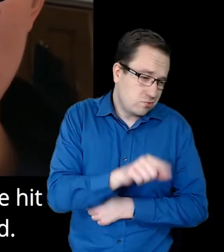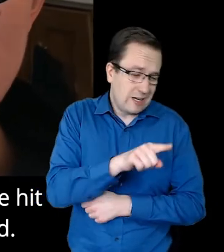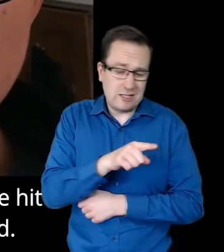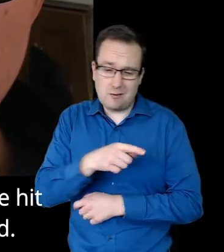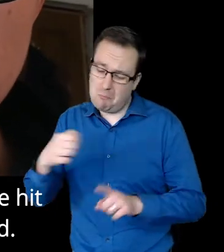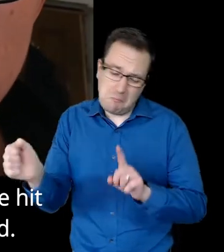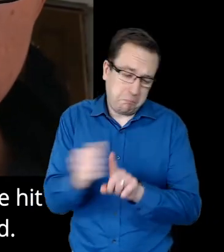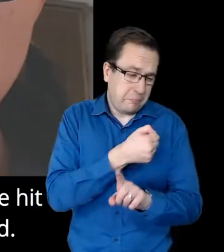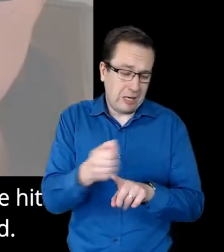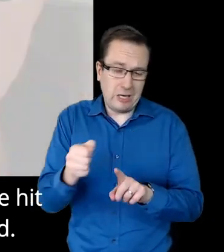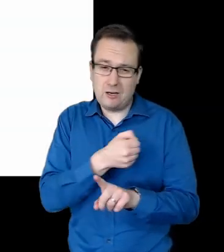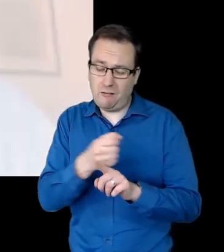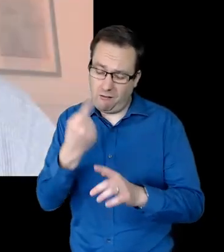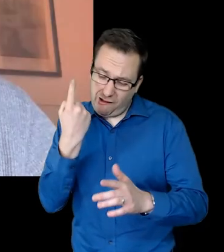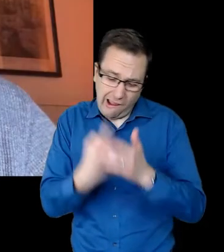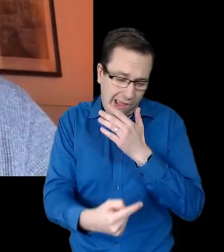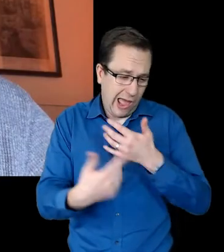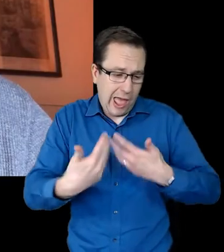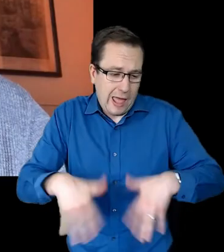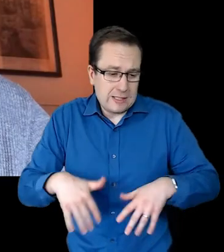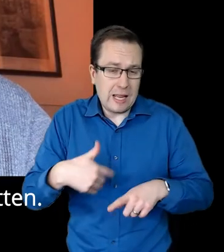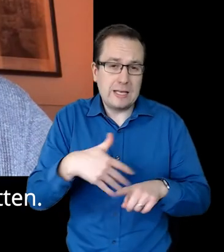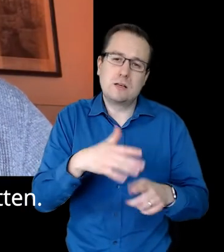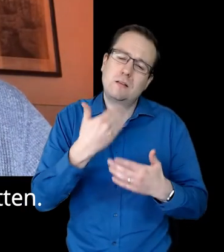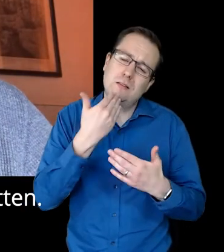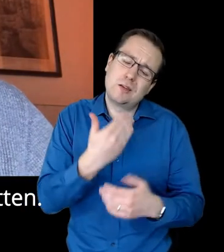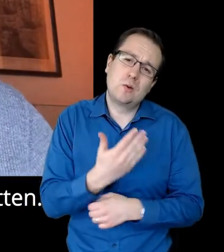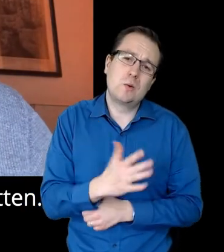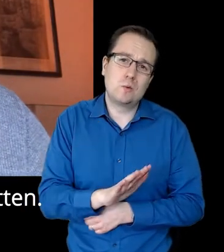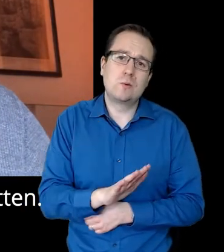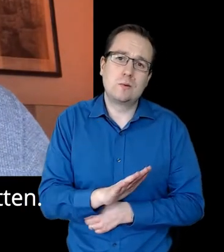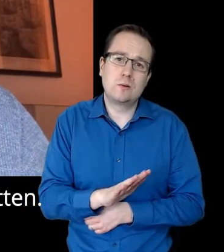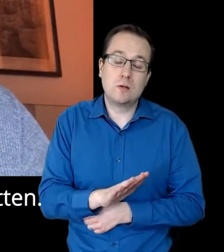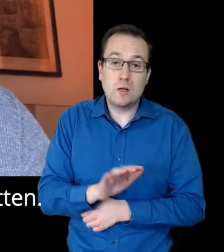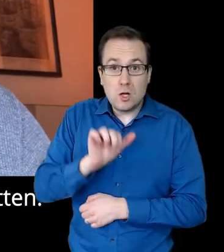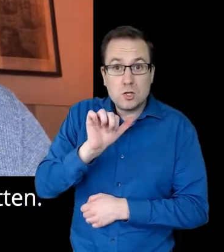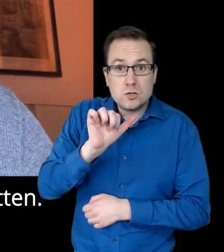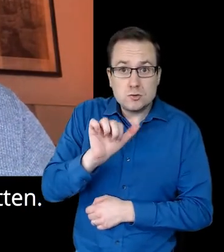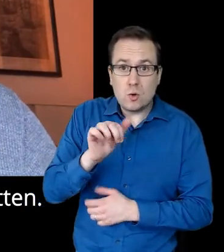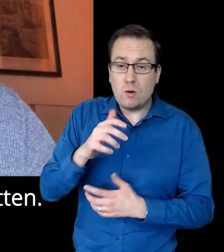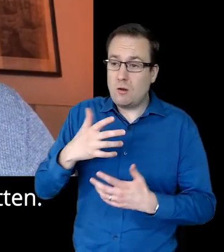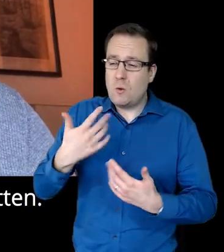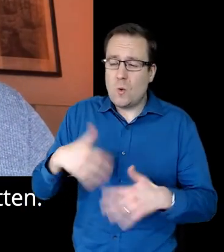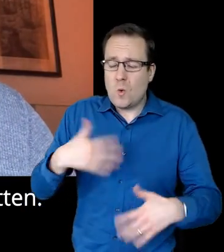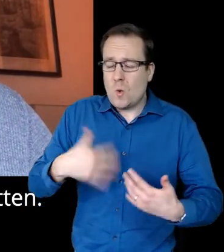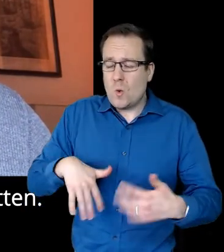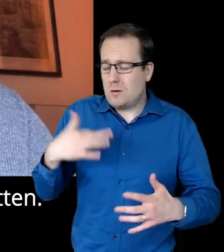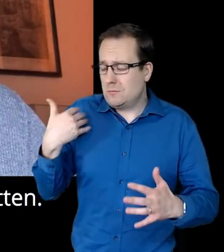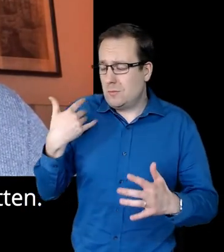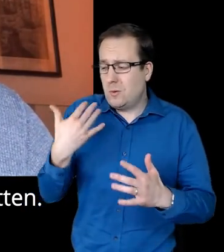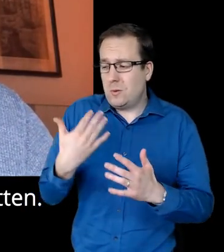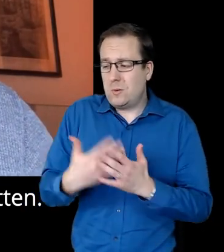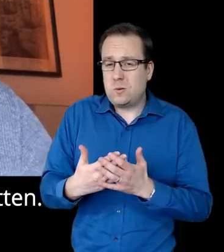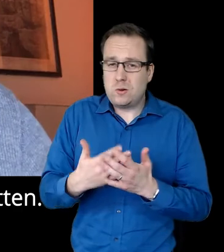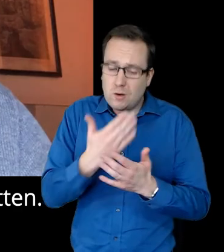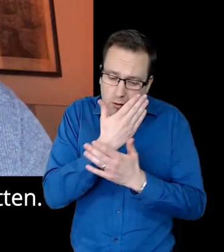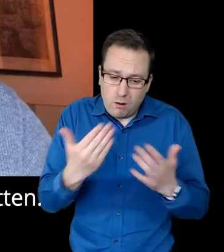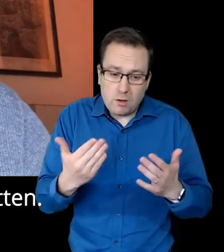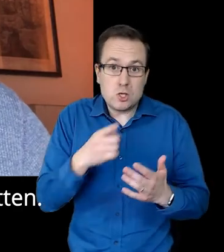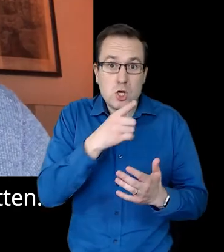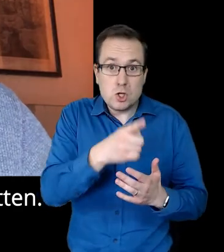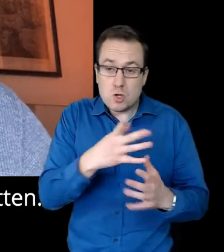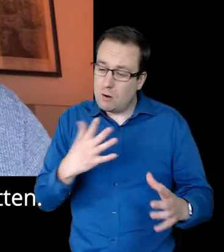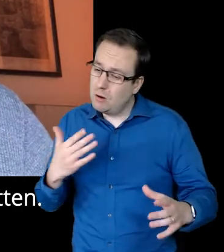bullied or isolated. Your pain is honoured. Your contribution is not